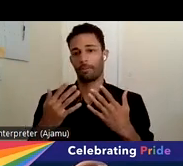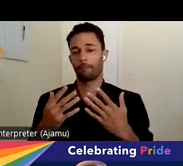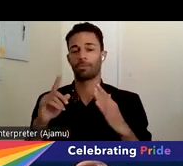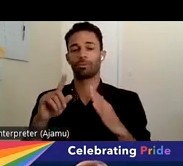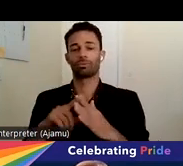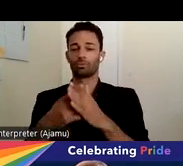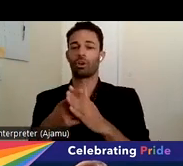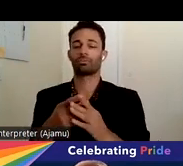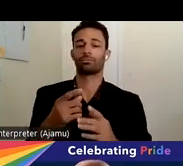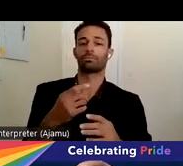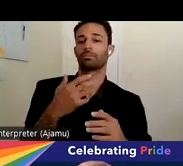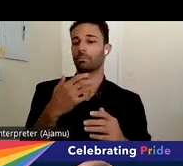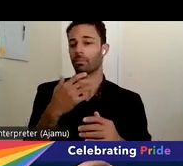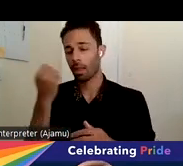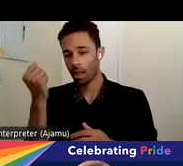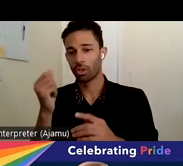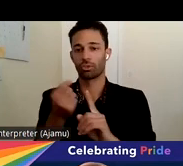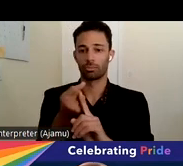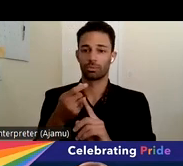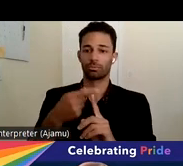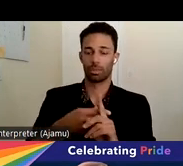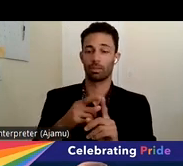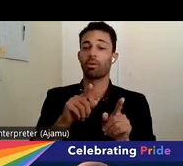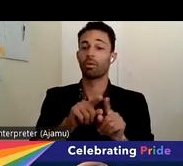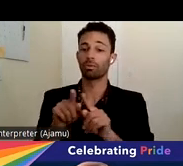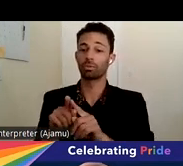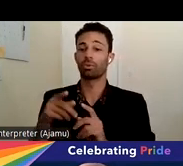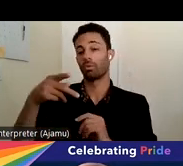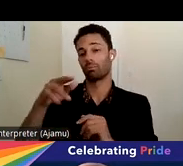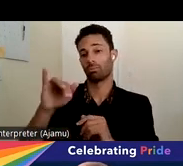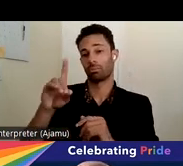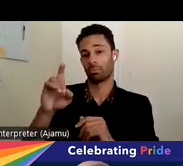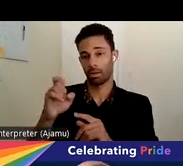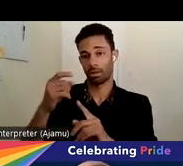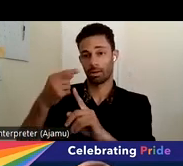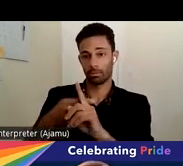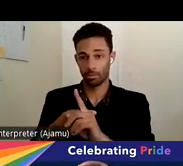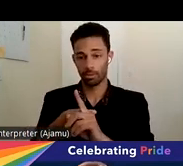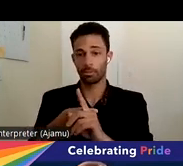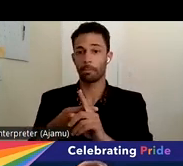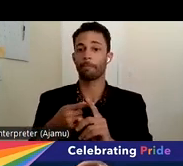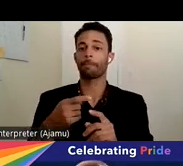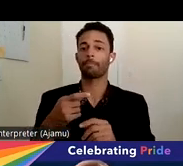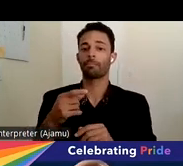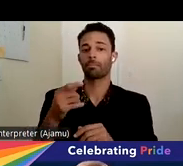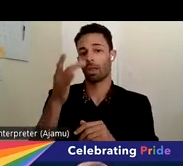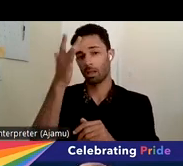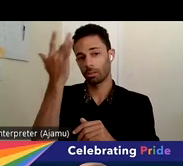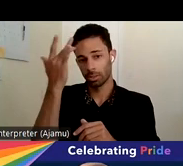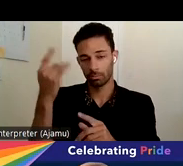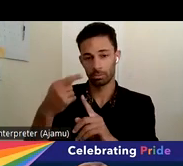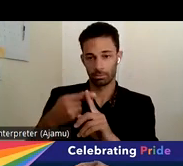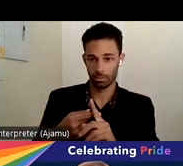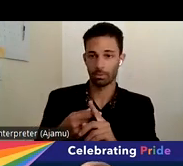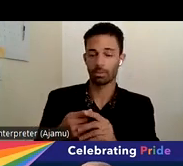We're also celebrating Pride Month, Alzheimer's and Brain Awareness Month, and on the 22nd of